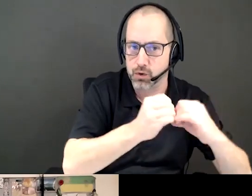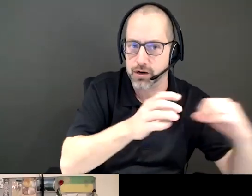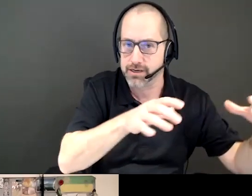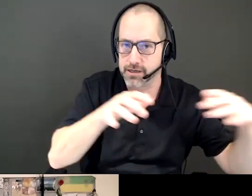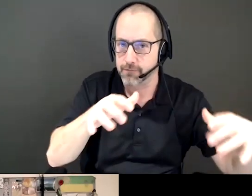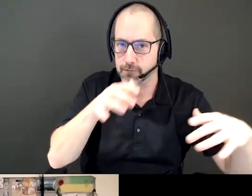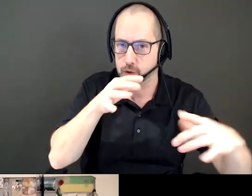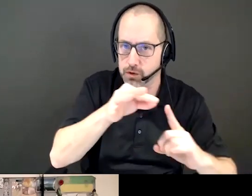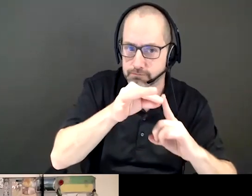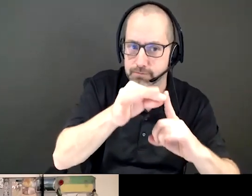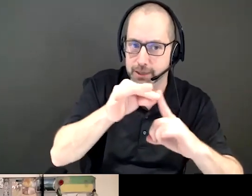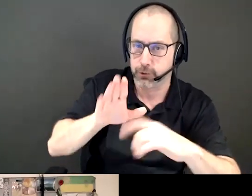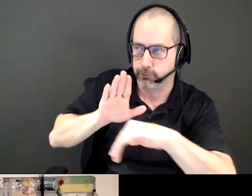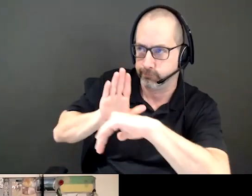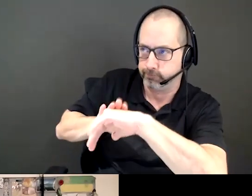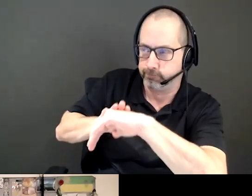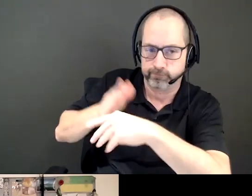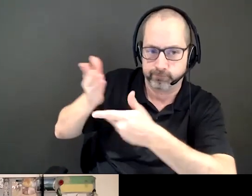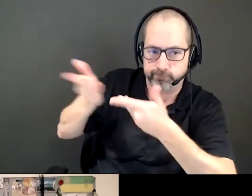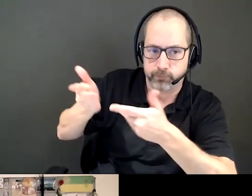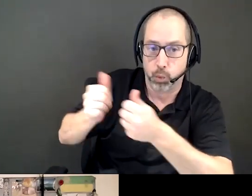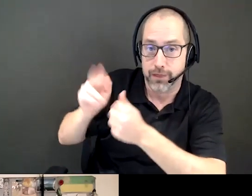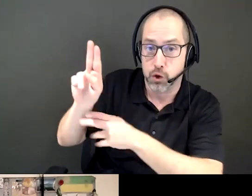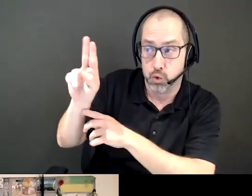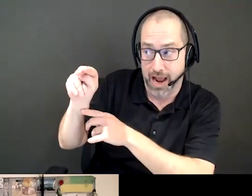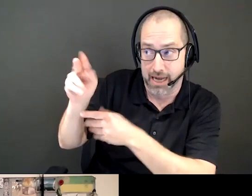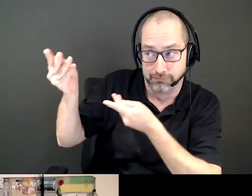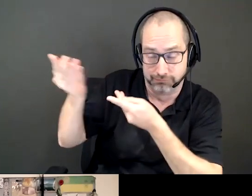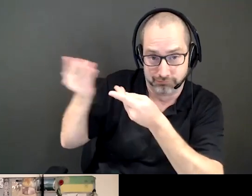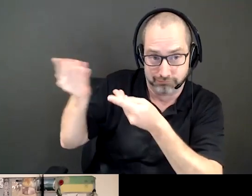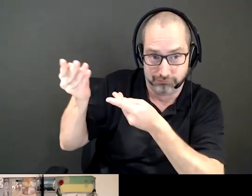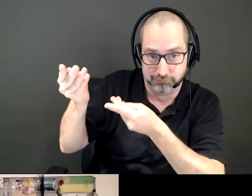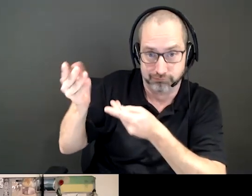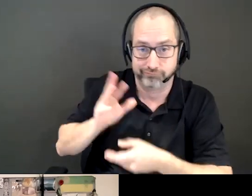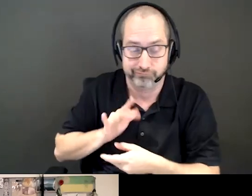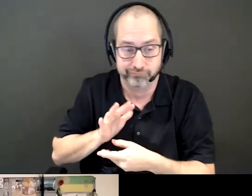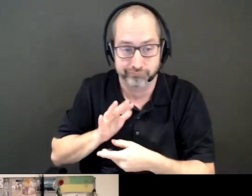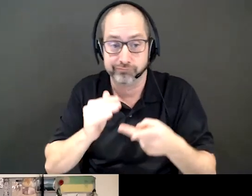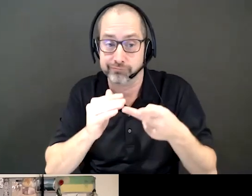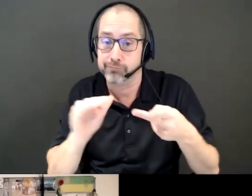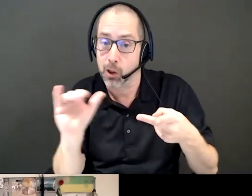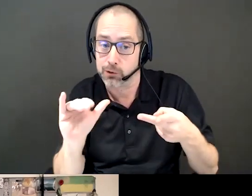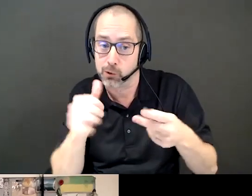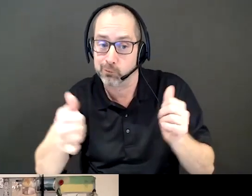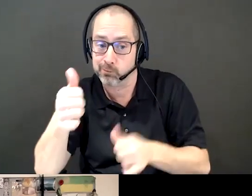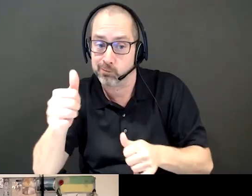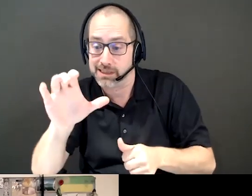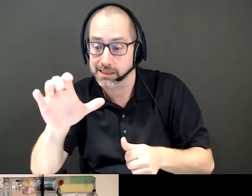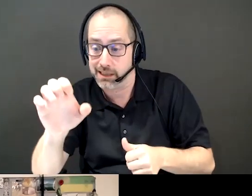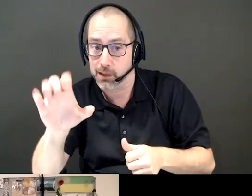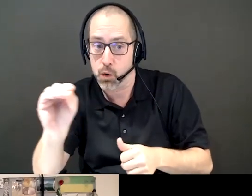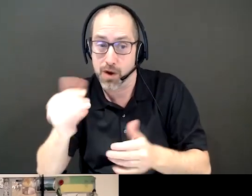consultative status with the UN. Neil is also the CEO of a newly created national